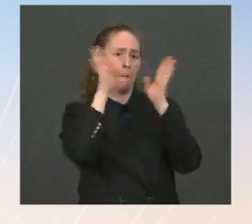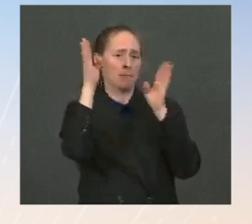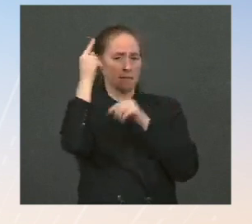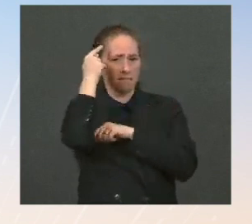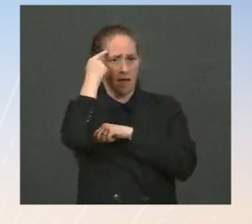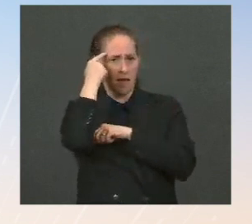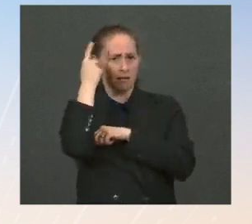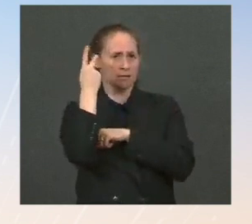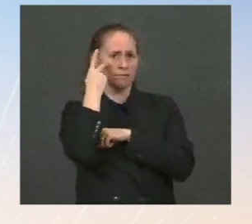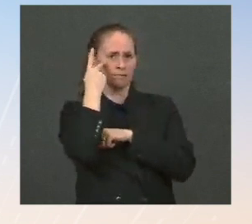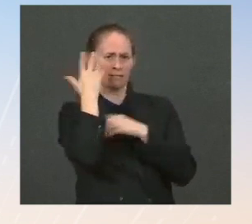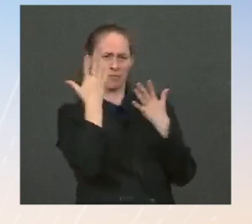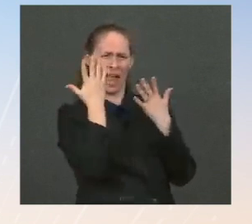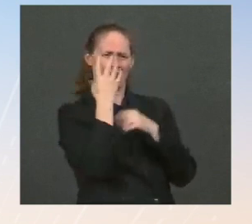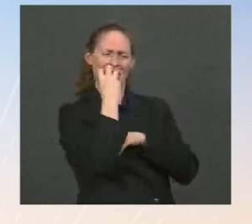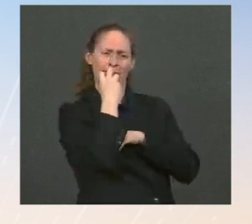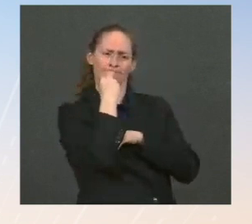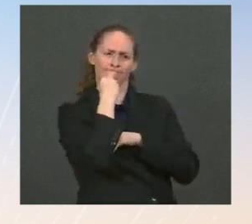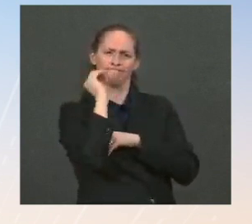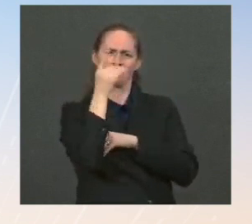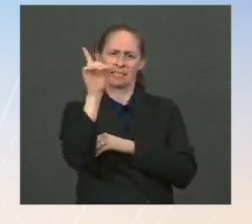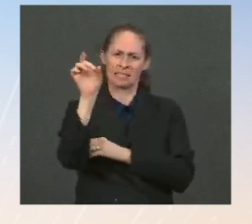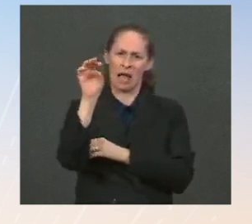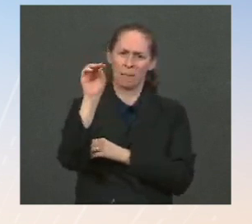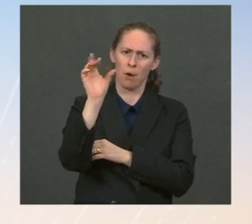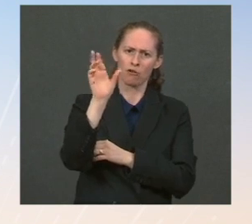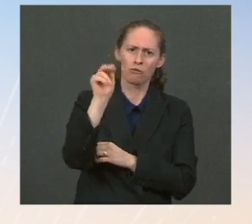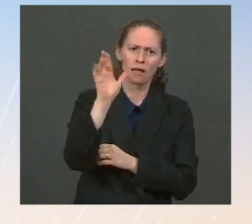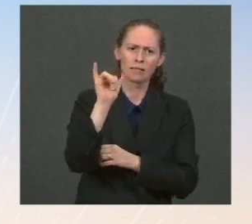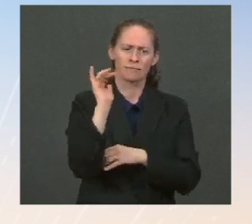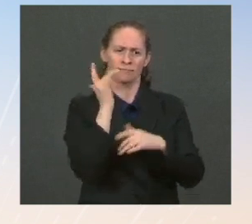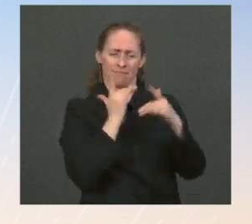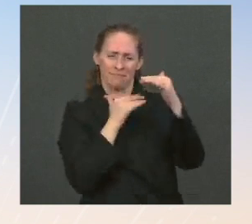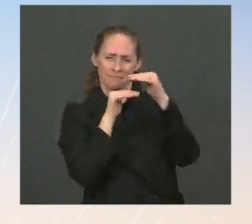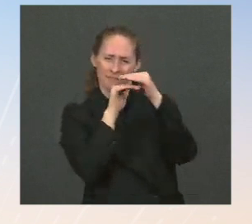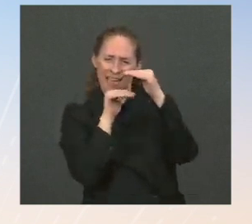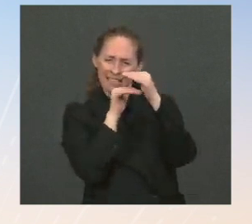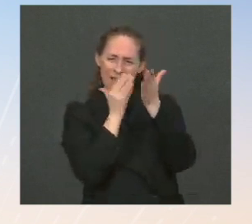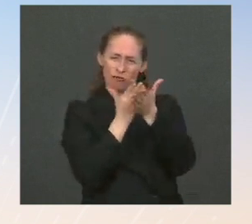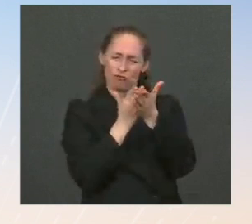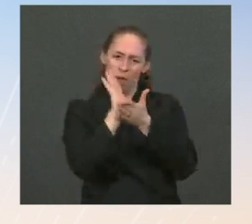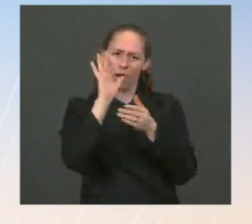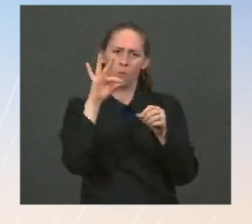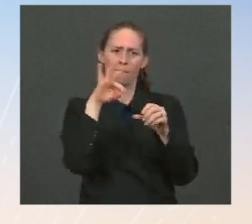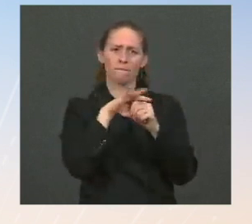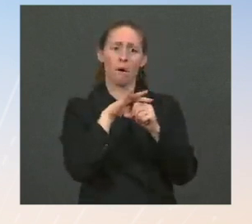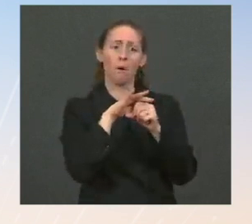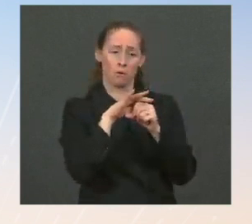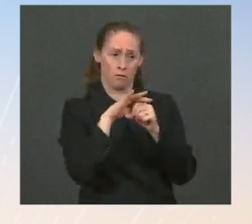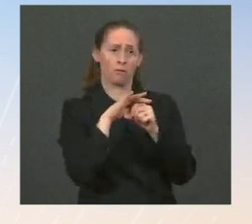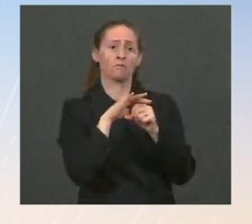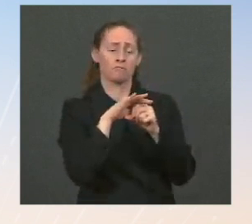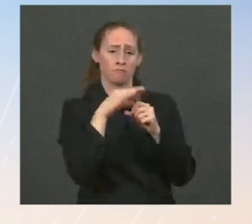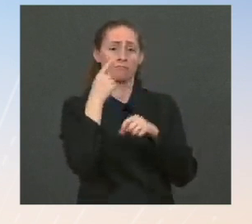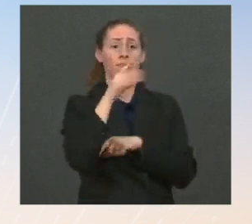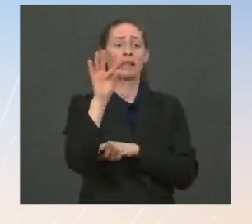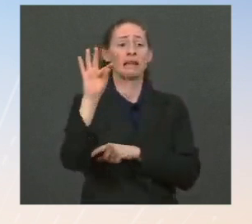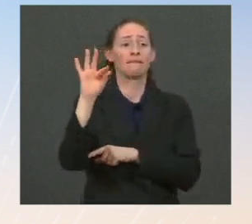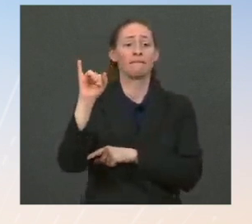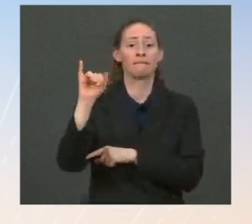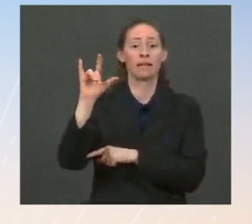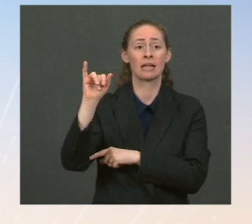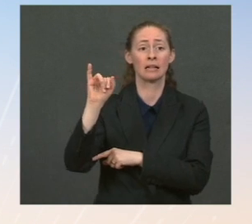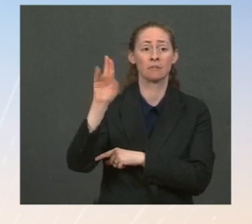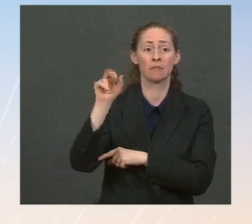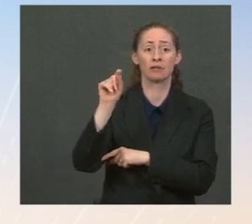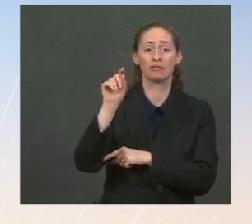democracy, like the right to vote, like the basic right to vote. We've amended the filibuster in the past. So he's open to it. I don't, I think someone just